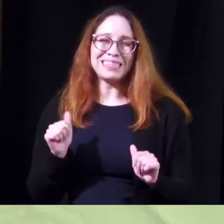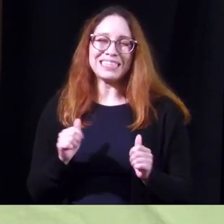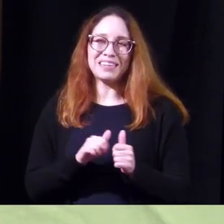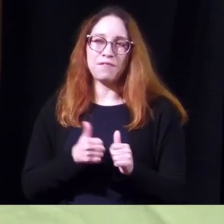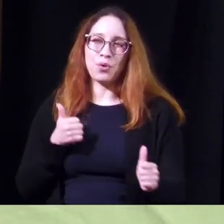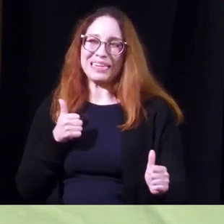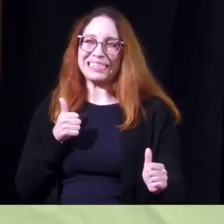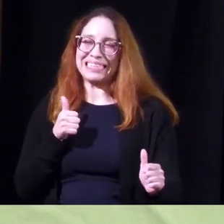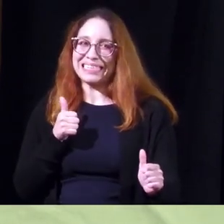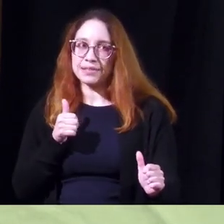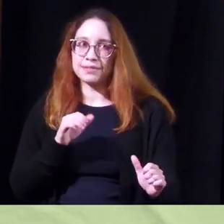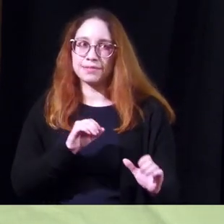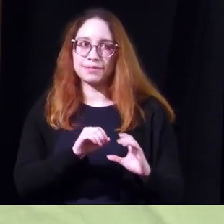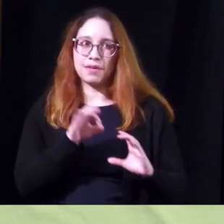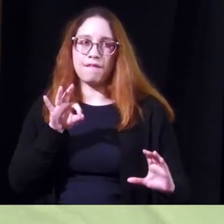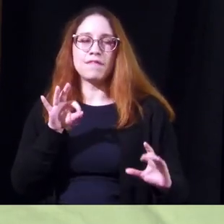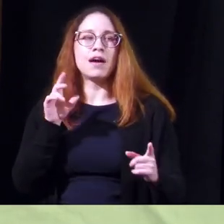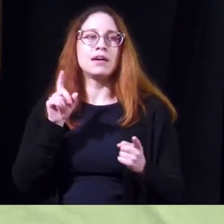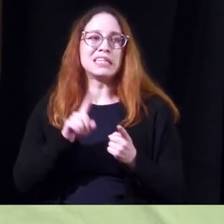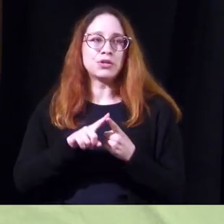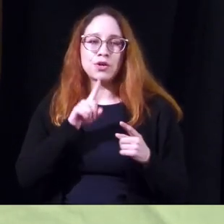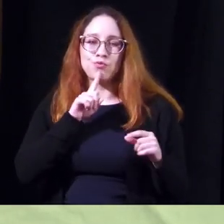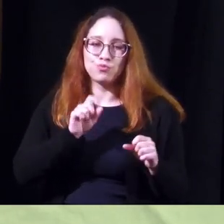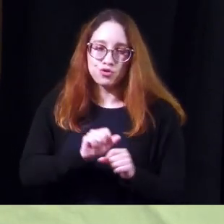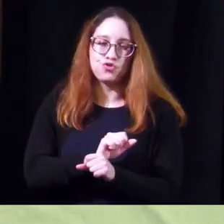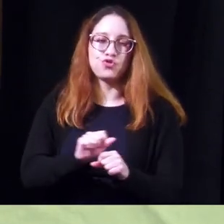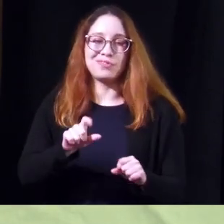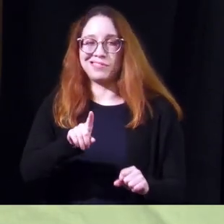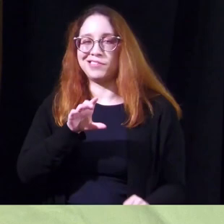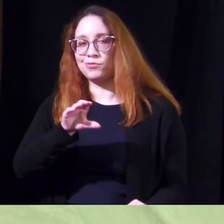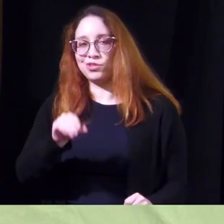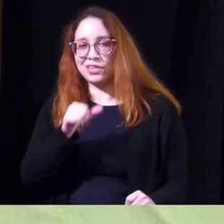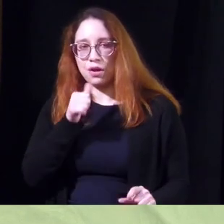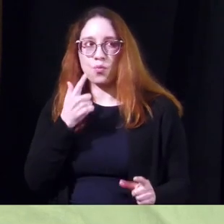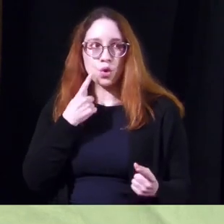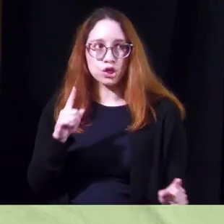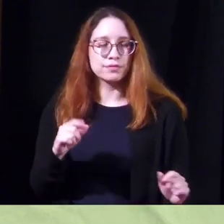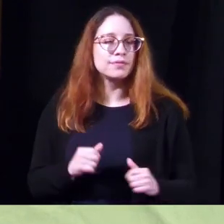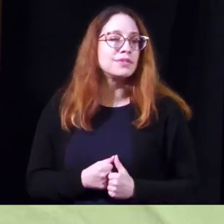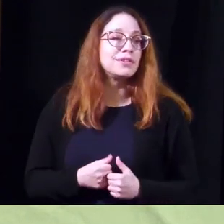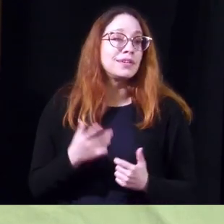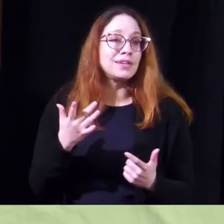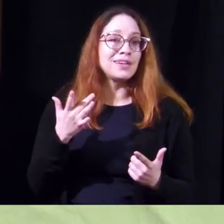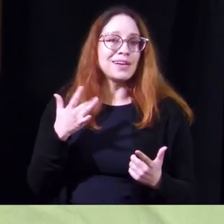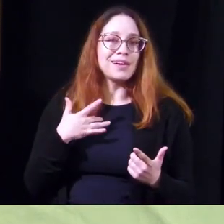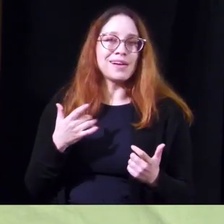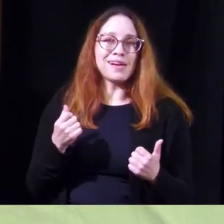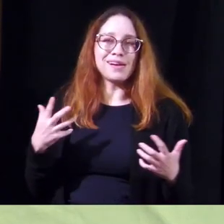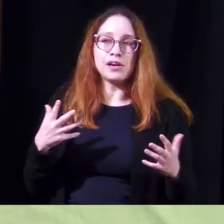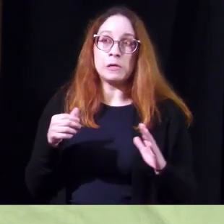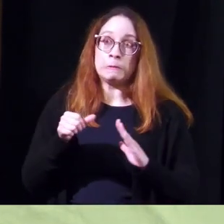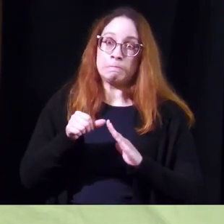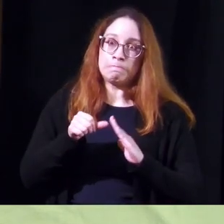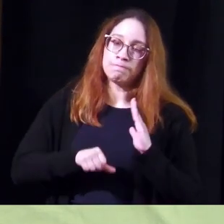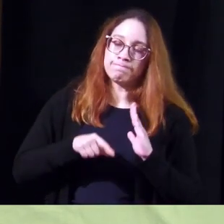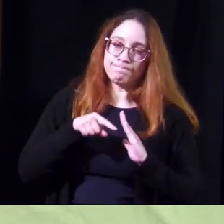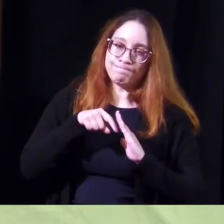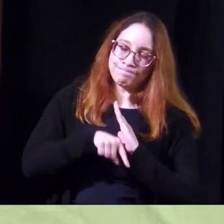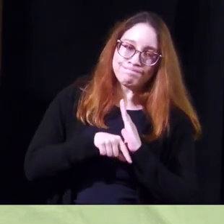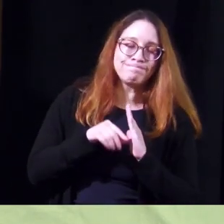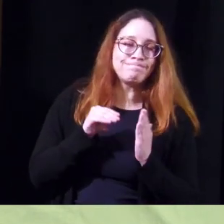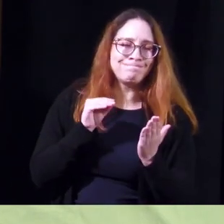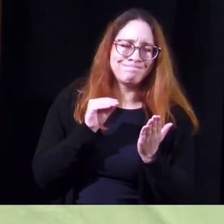avoid removing it uh until i'm absolutely sure that it's not going to work because we've gone to so much trouble to put it in